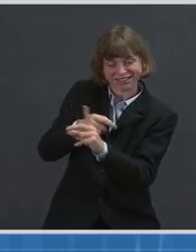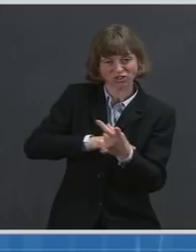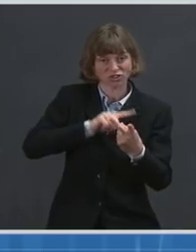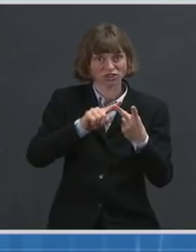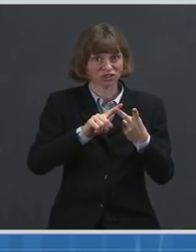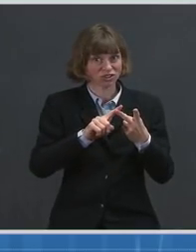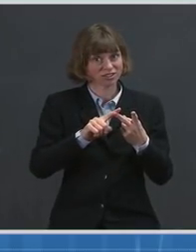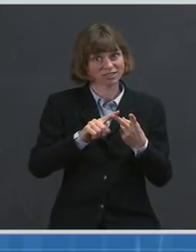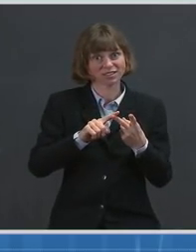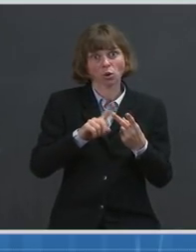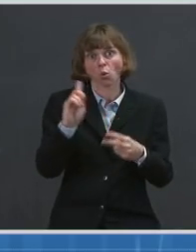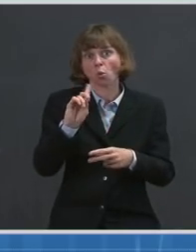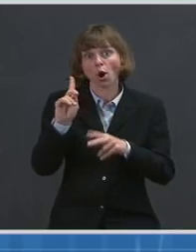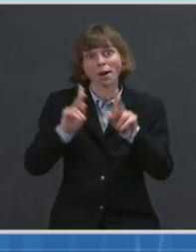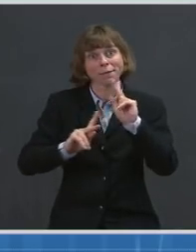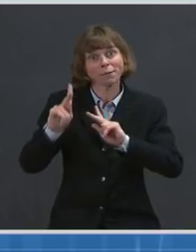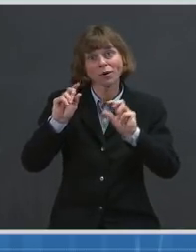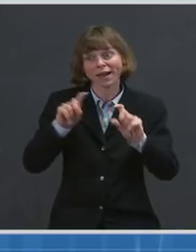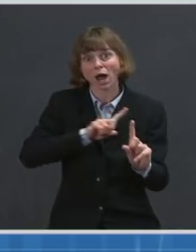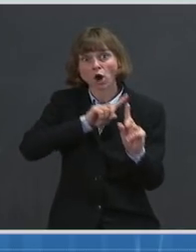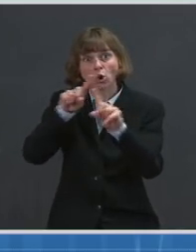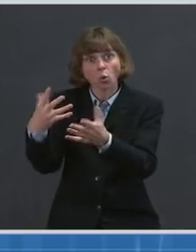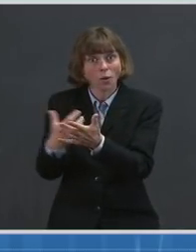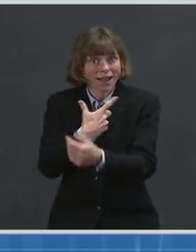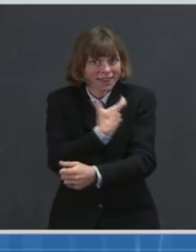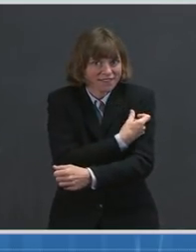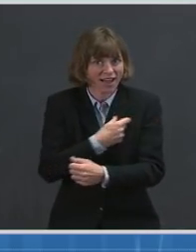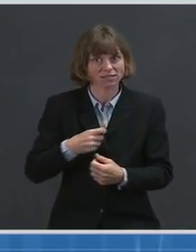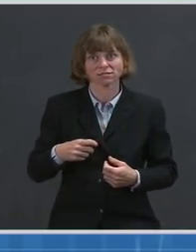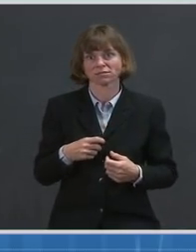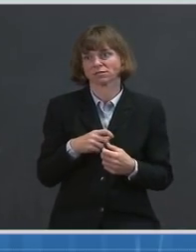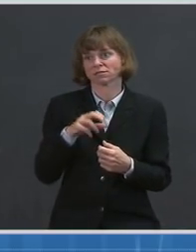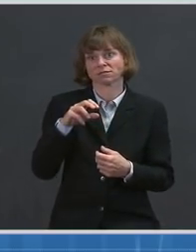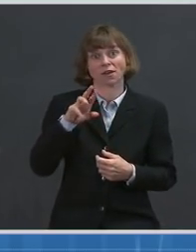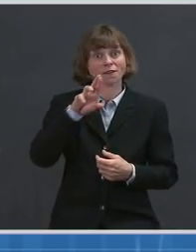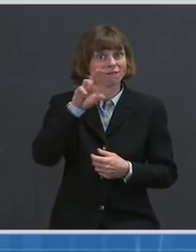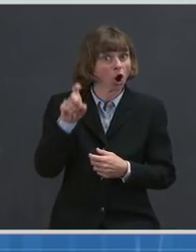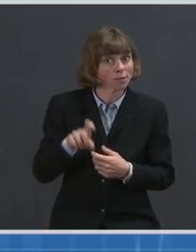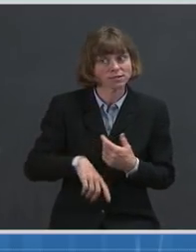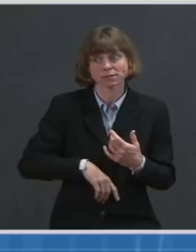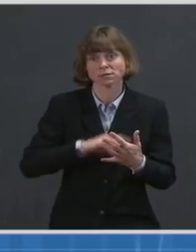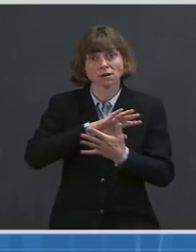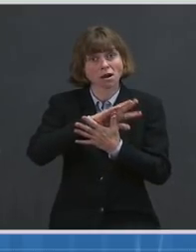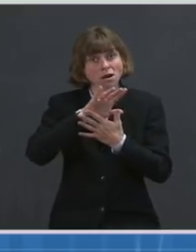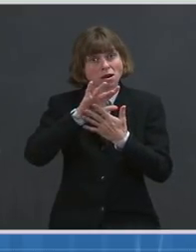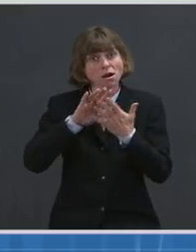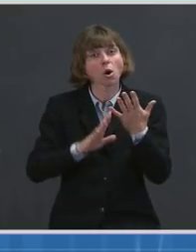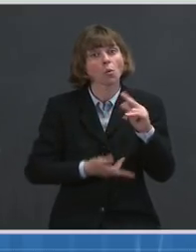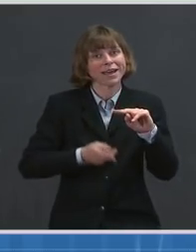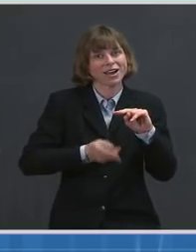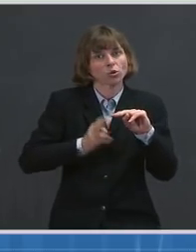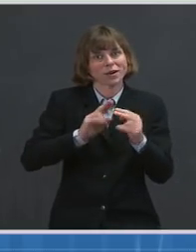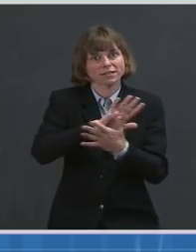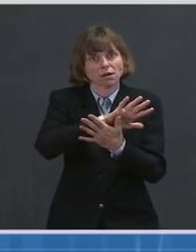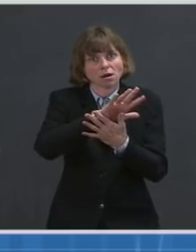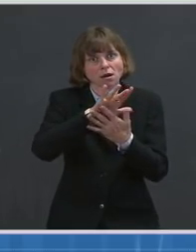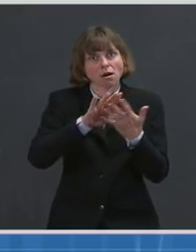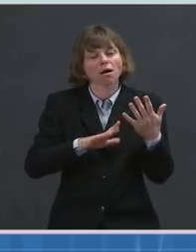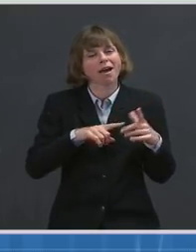channel, the community health centers, as we continue to scale those efforts, we can accelerate from the 2.2 million